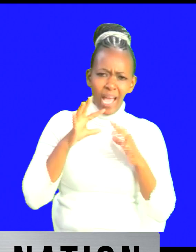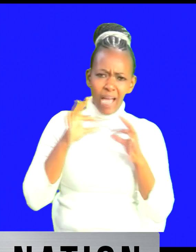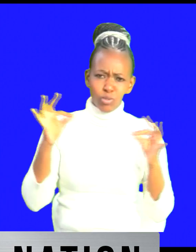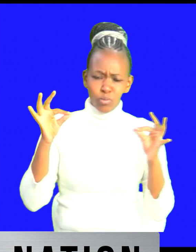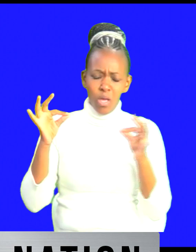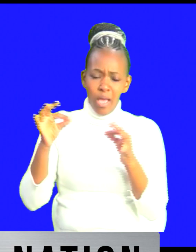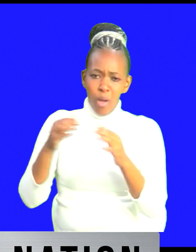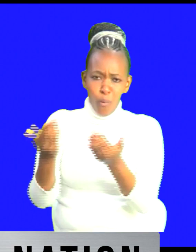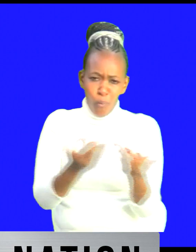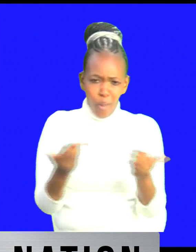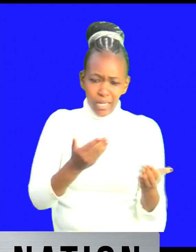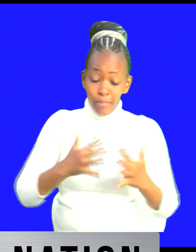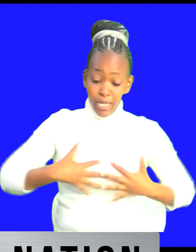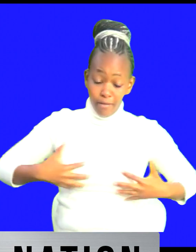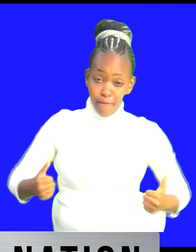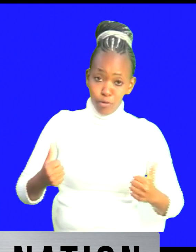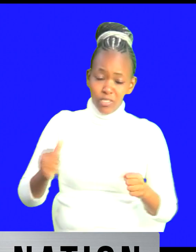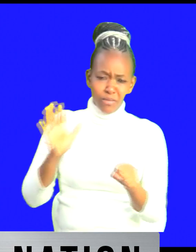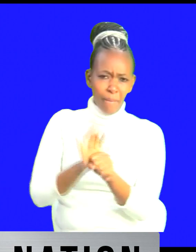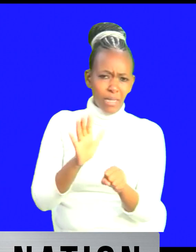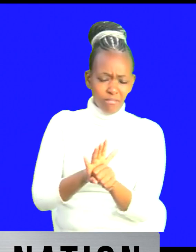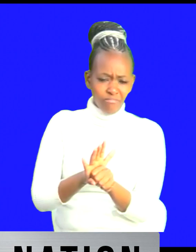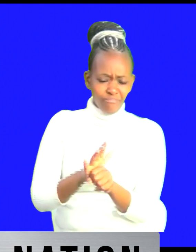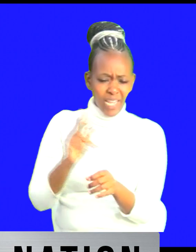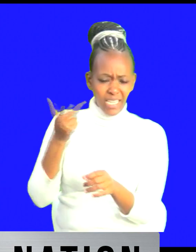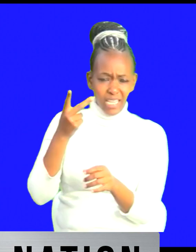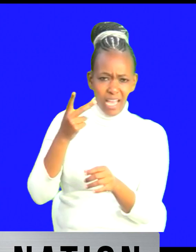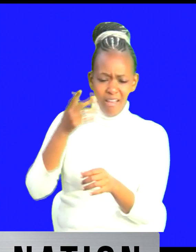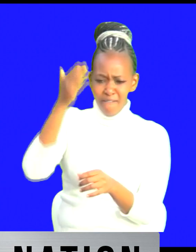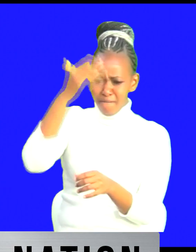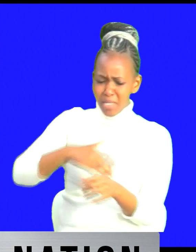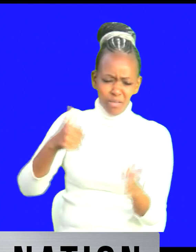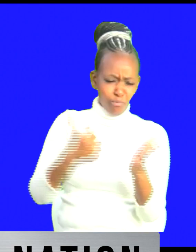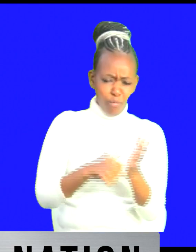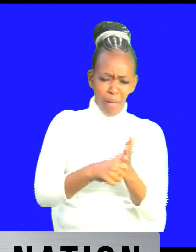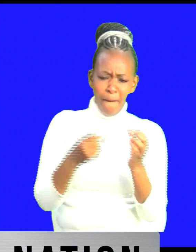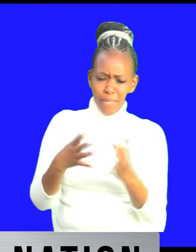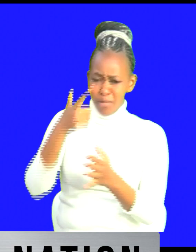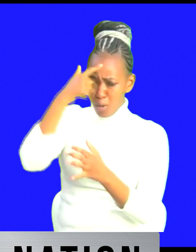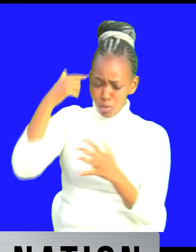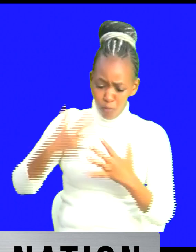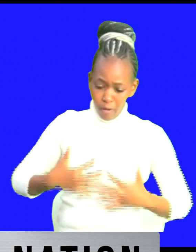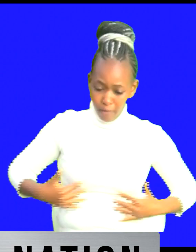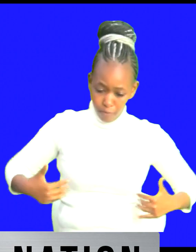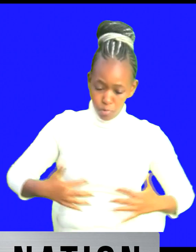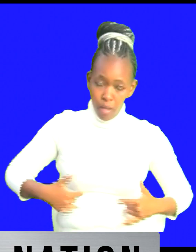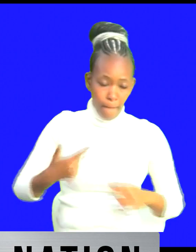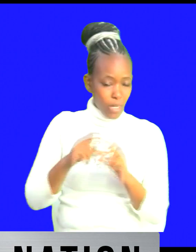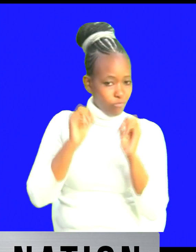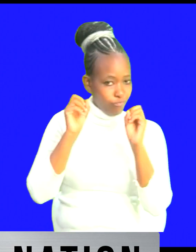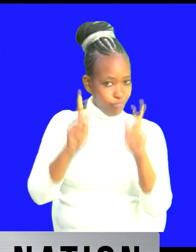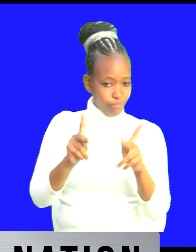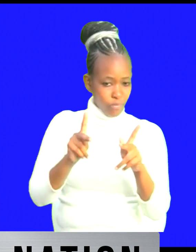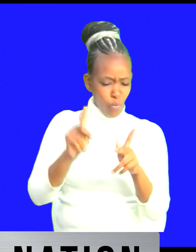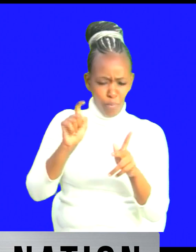numbers are high uh kenya is facing a lot of uh strain because of refugees but then uh it's okay that uh we have